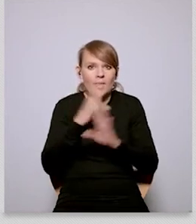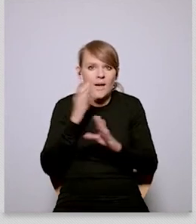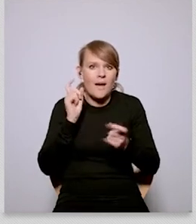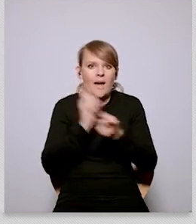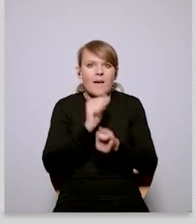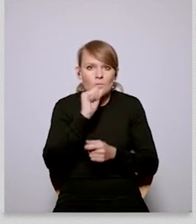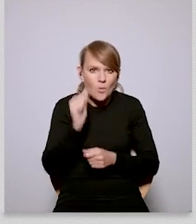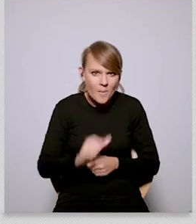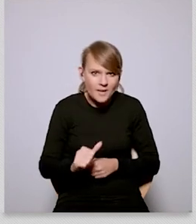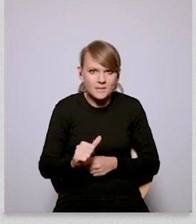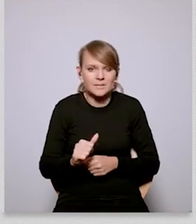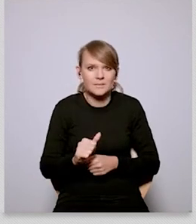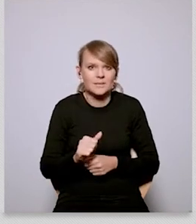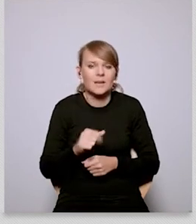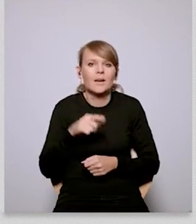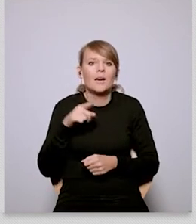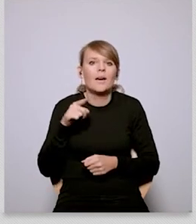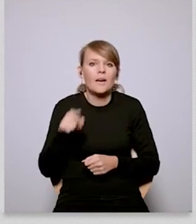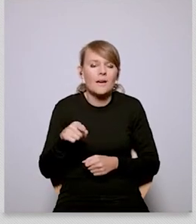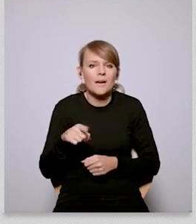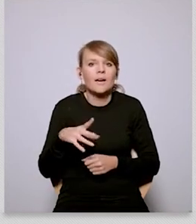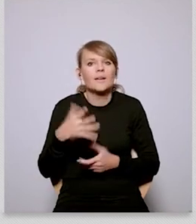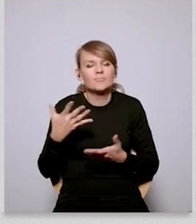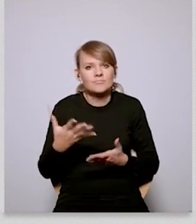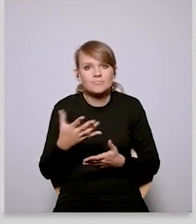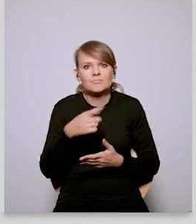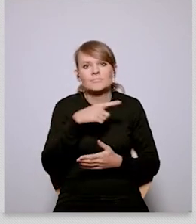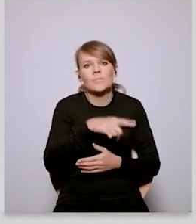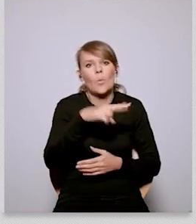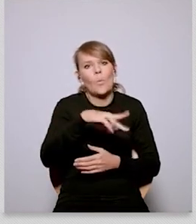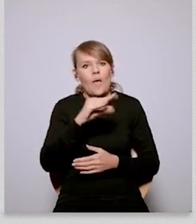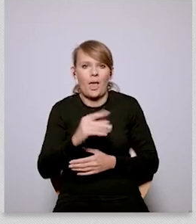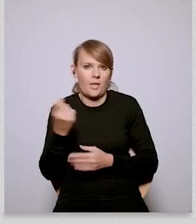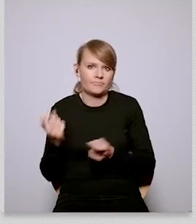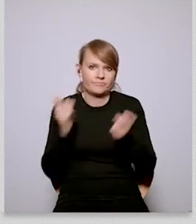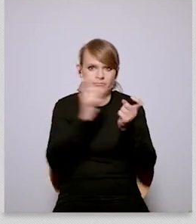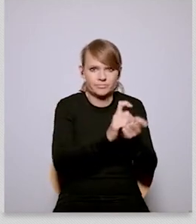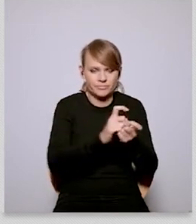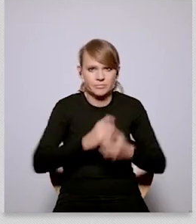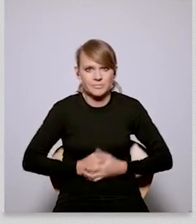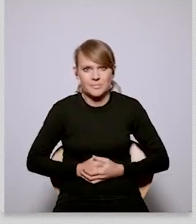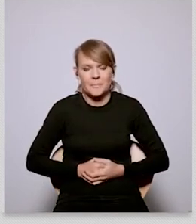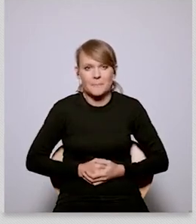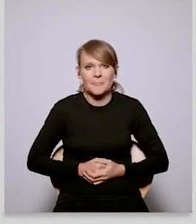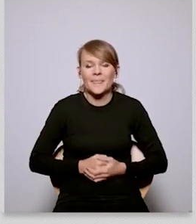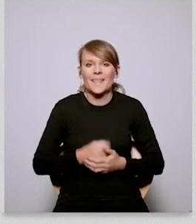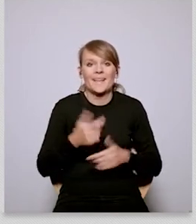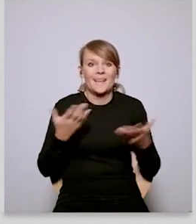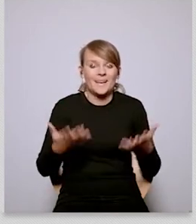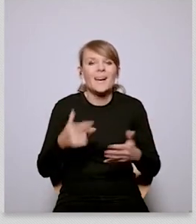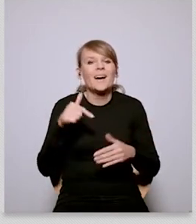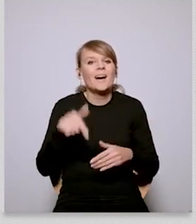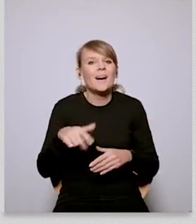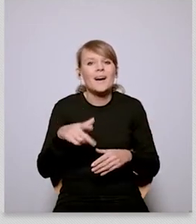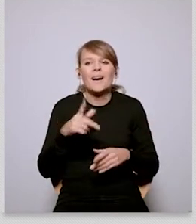climate can trigger anti-european discussions that lead